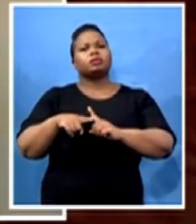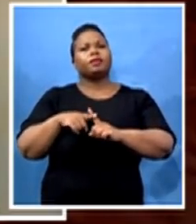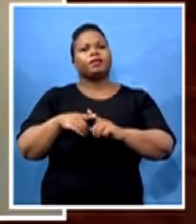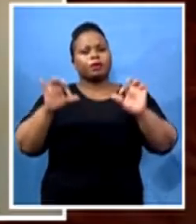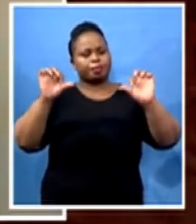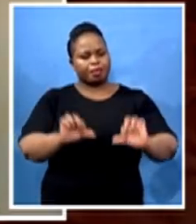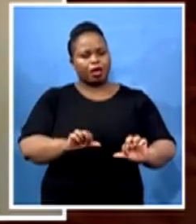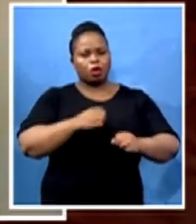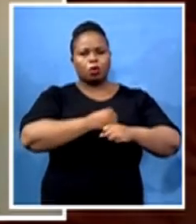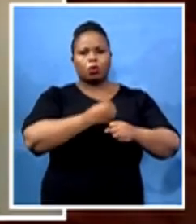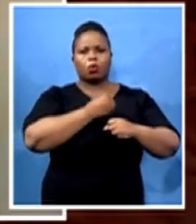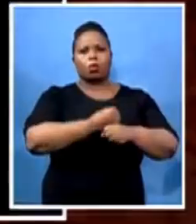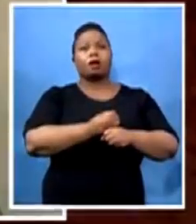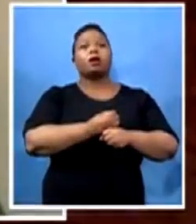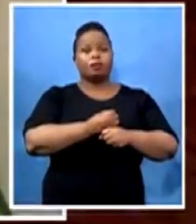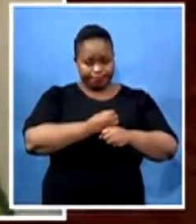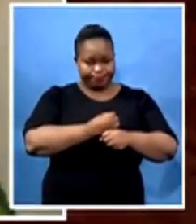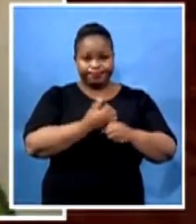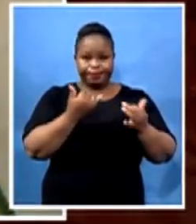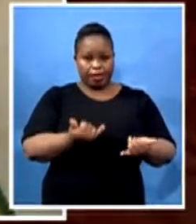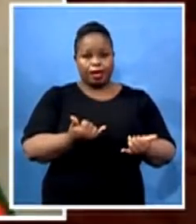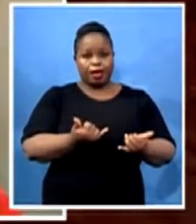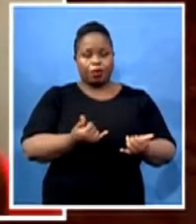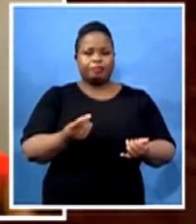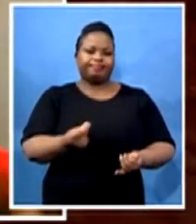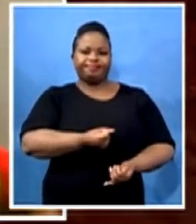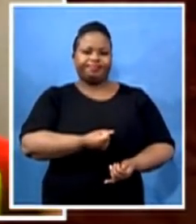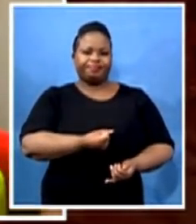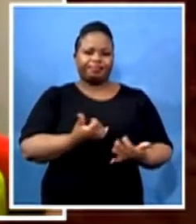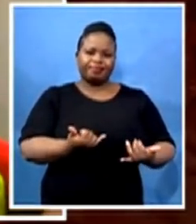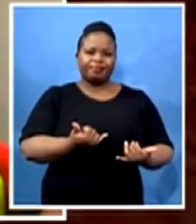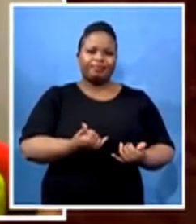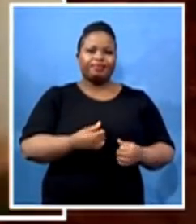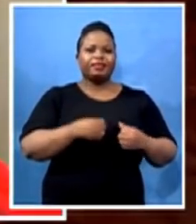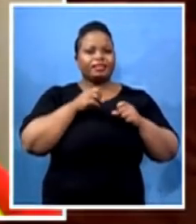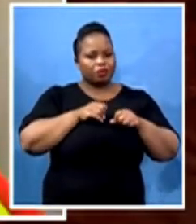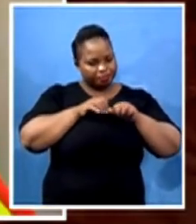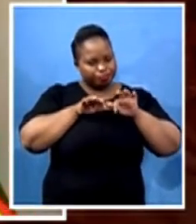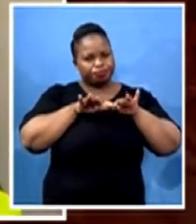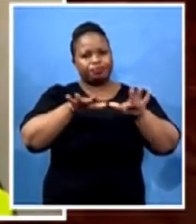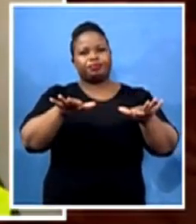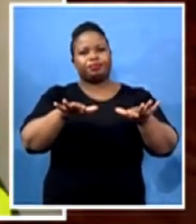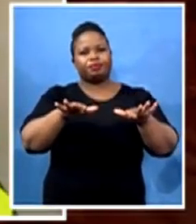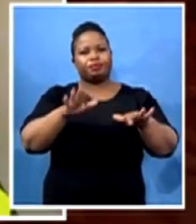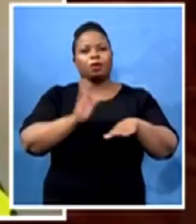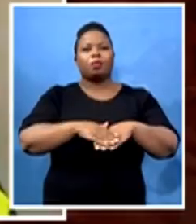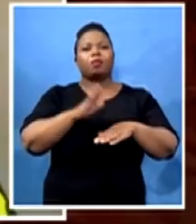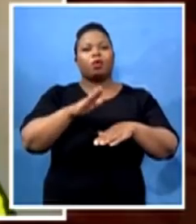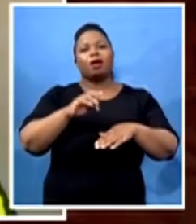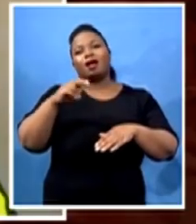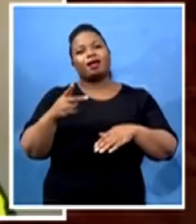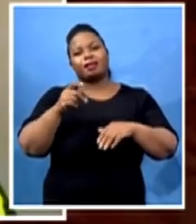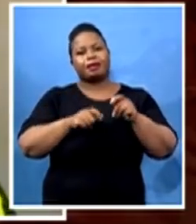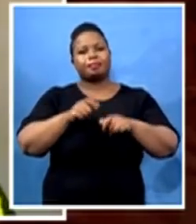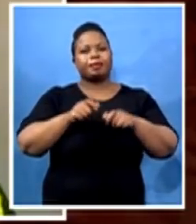unfortunately infected even the other employees because they